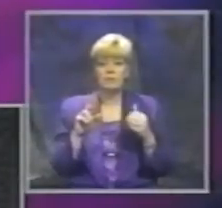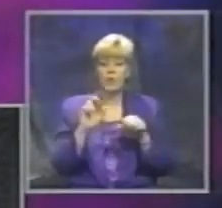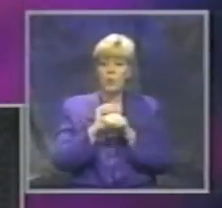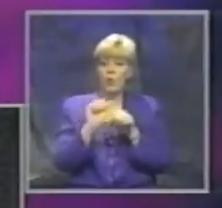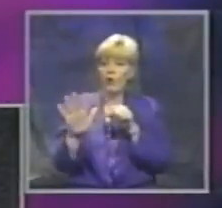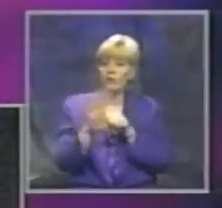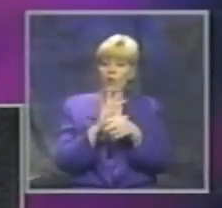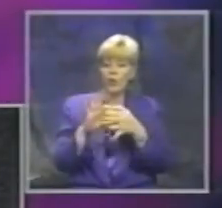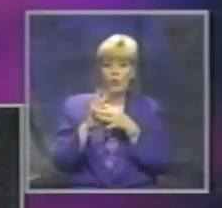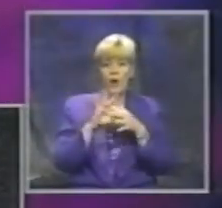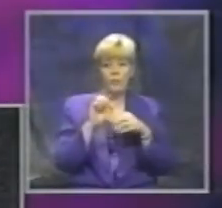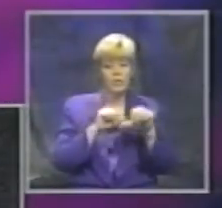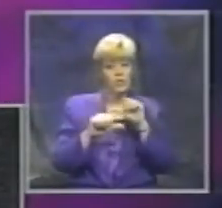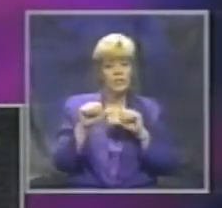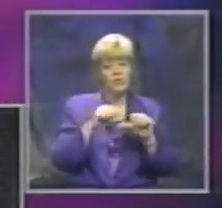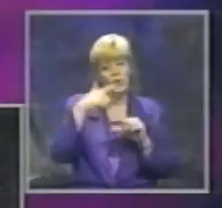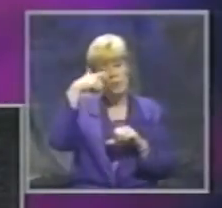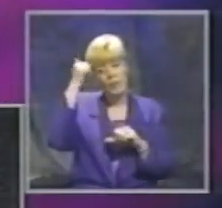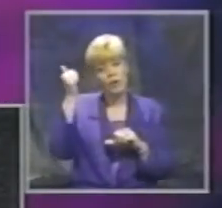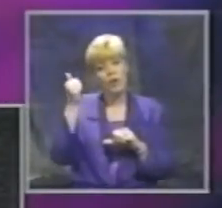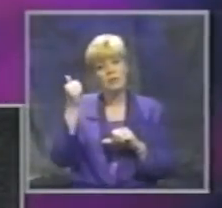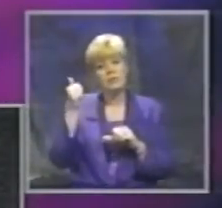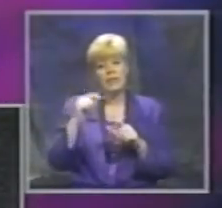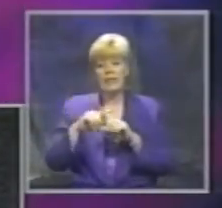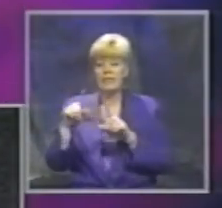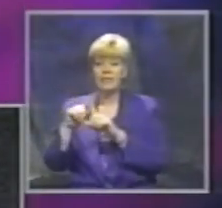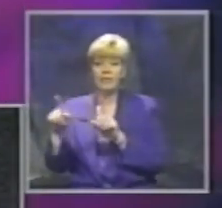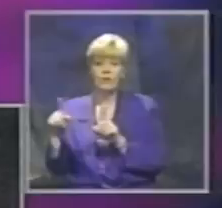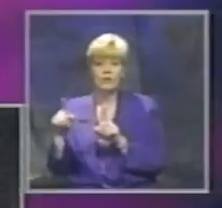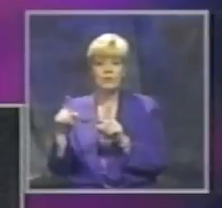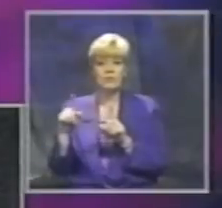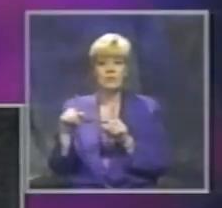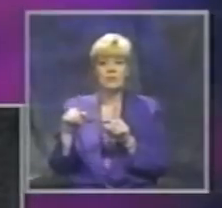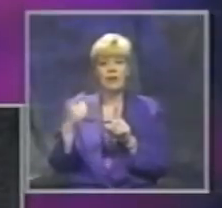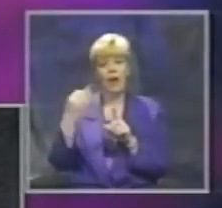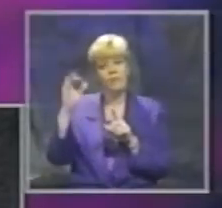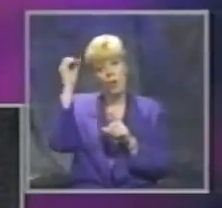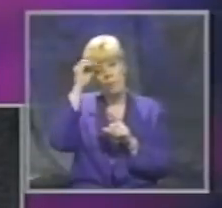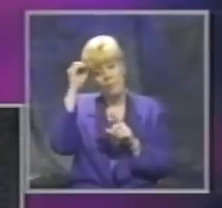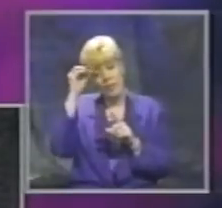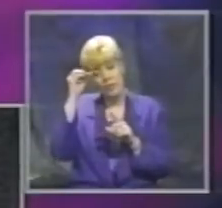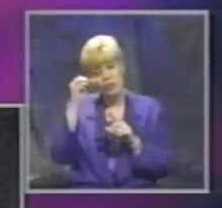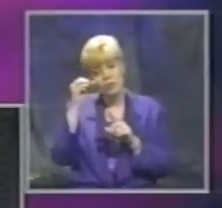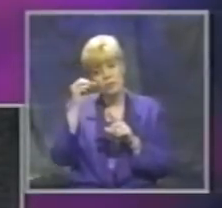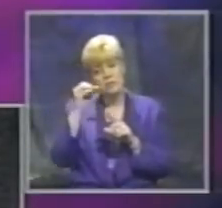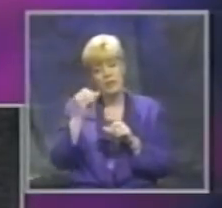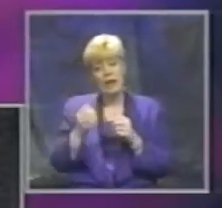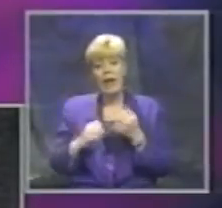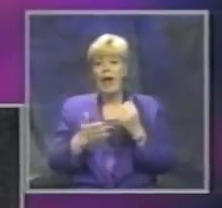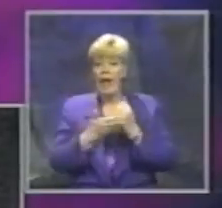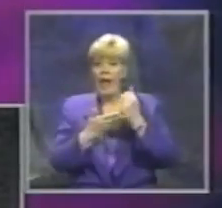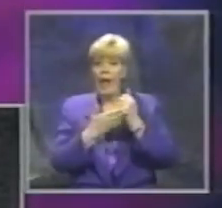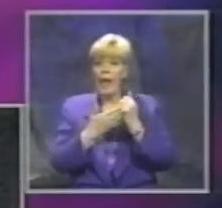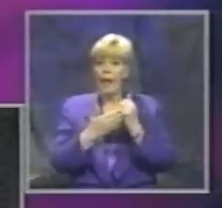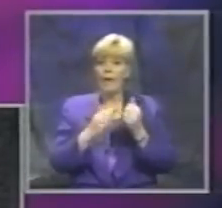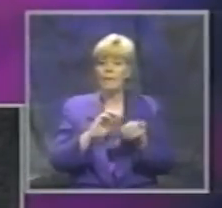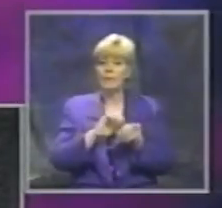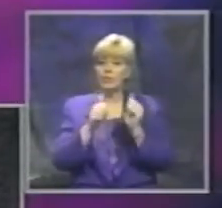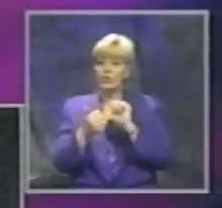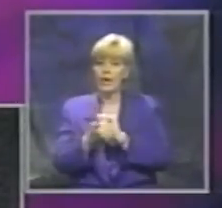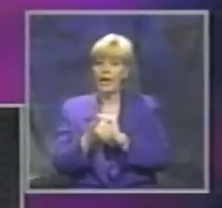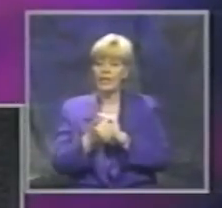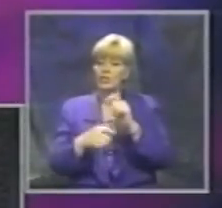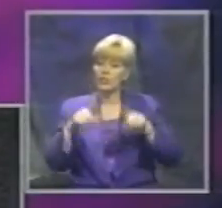cooperation with each other. Because differences enhance diversity, and change enhances